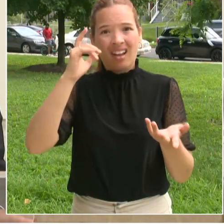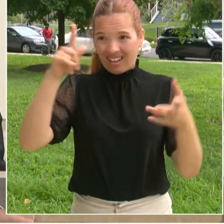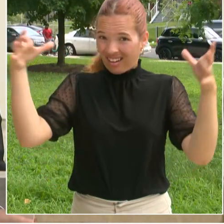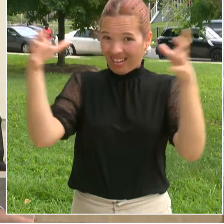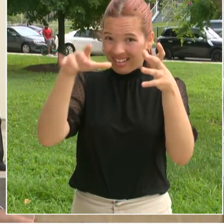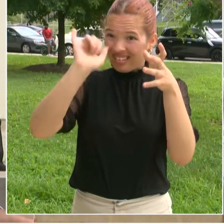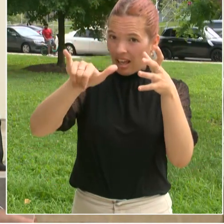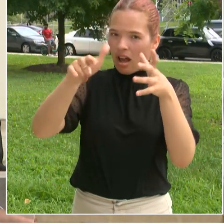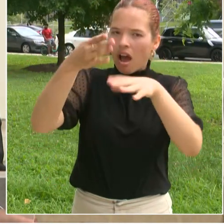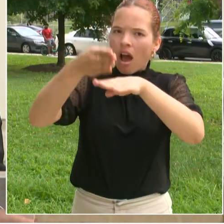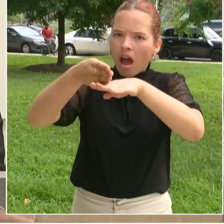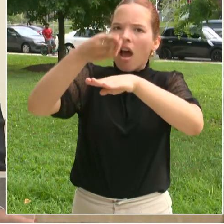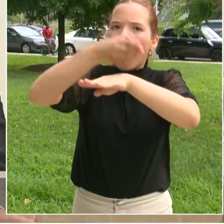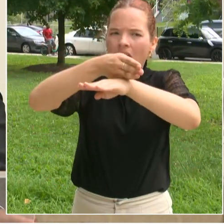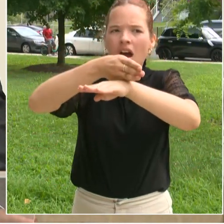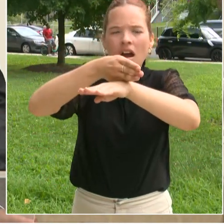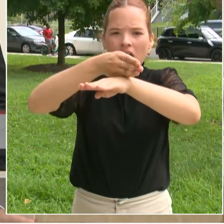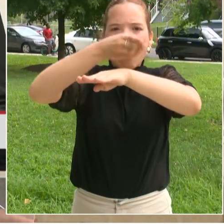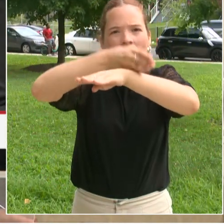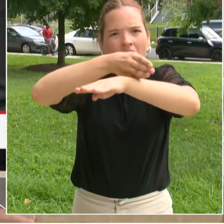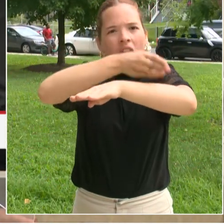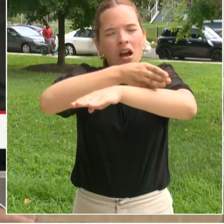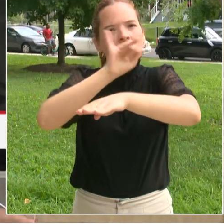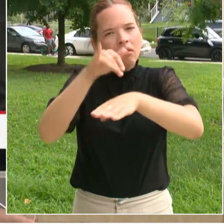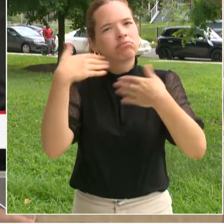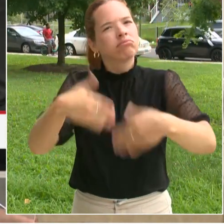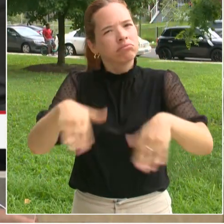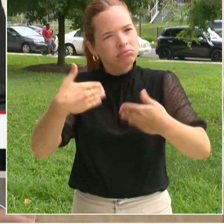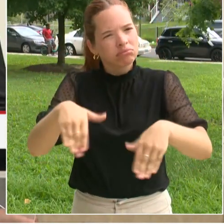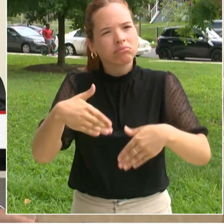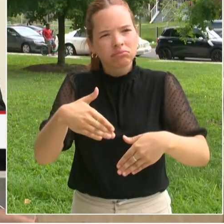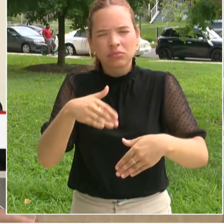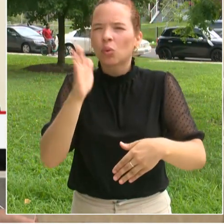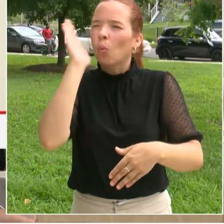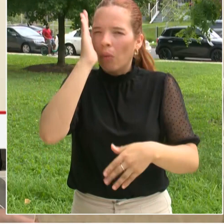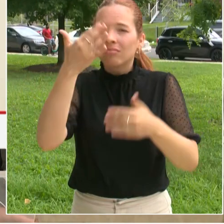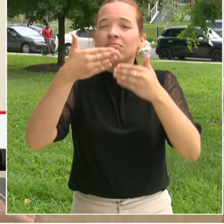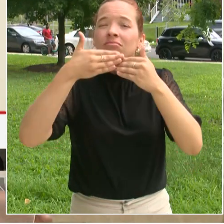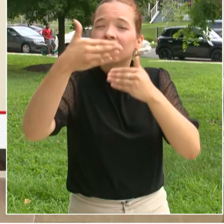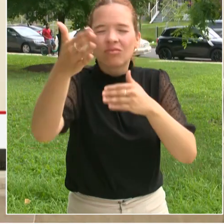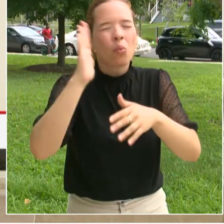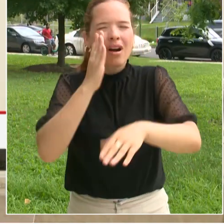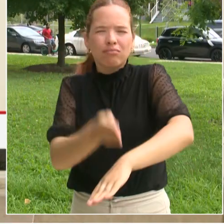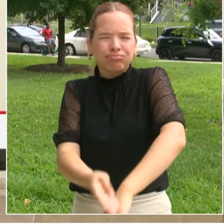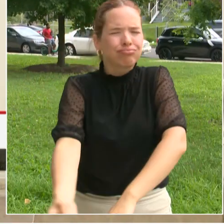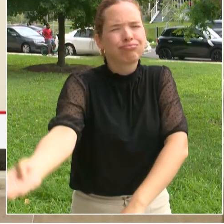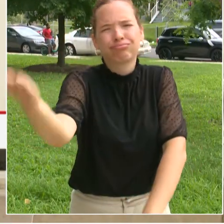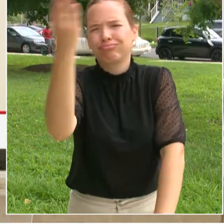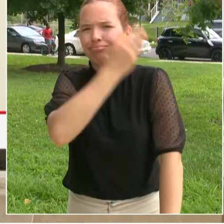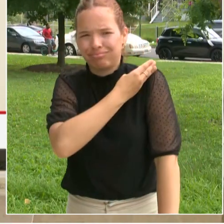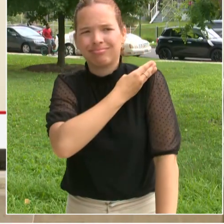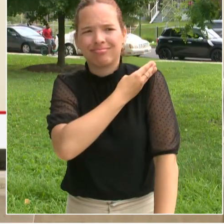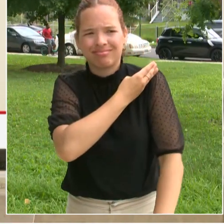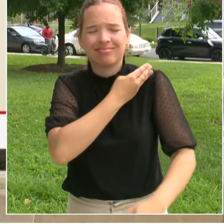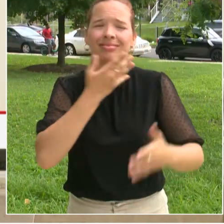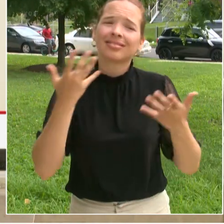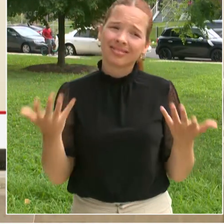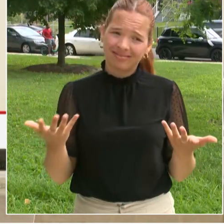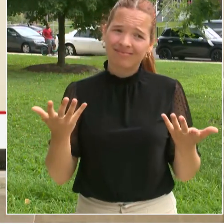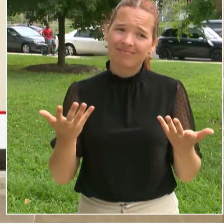I also want to take a moment to recognize Principal Walker here at Anacostia High School. Let's give him a round of applause.